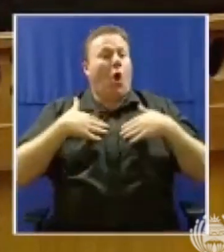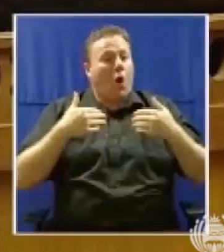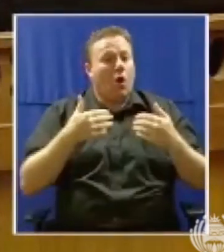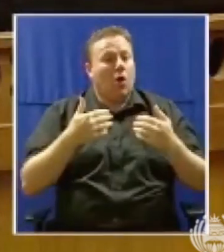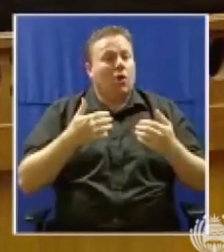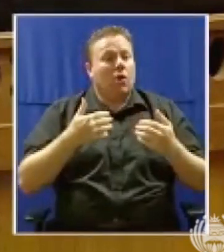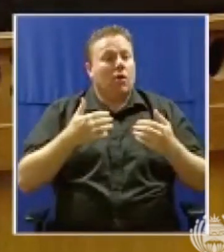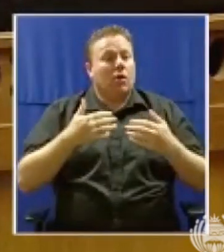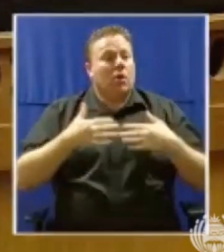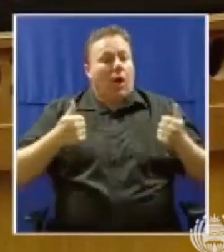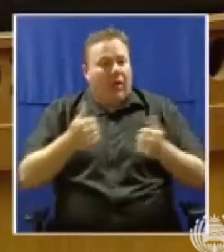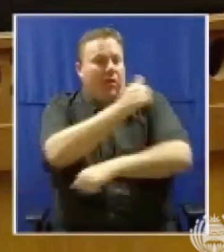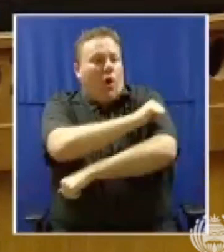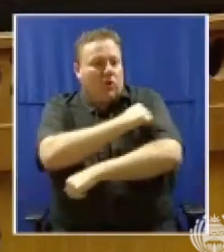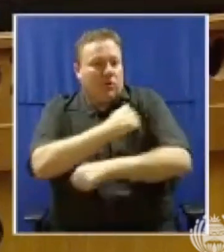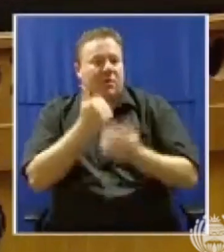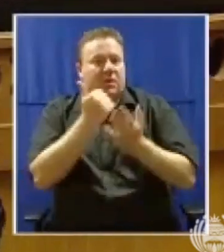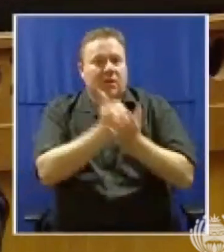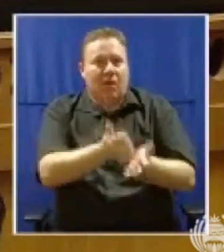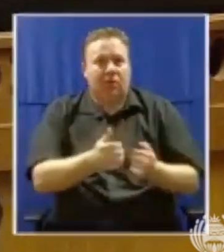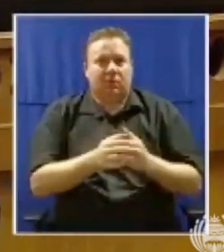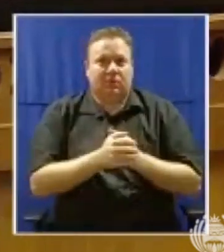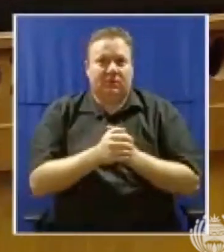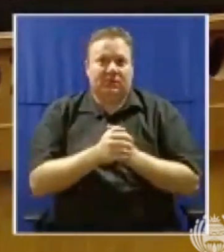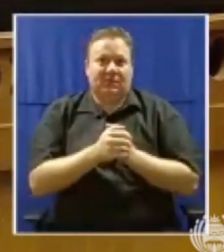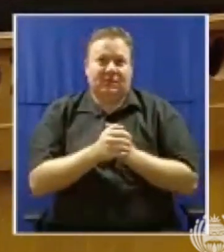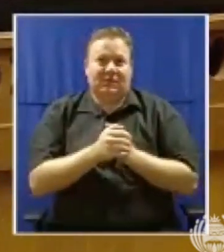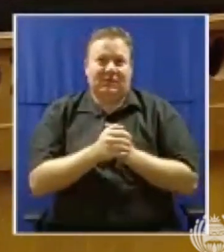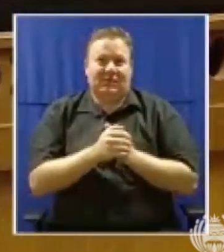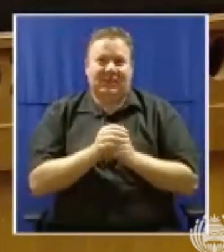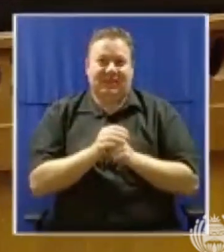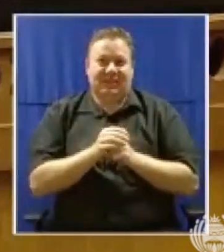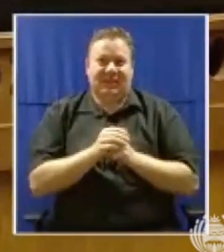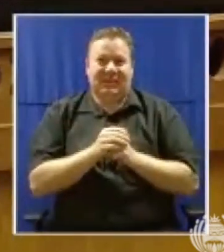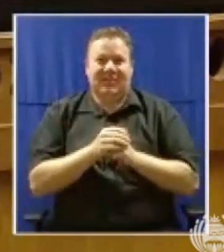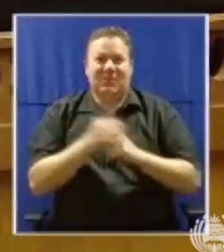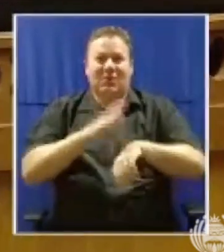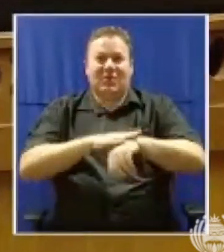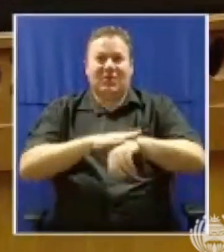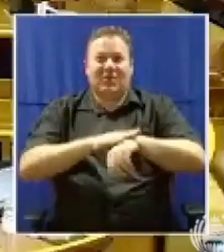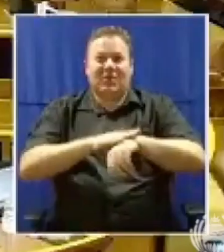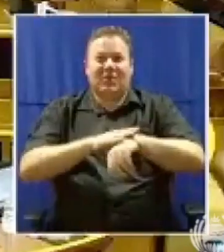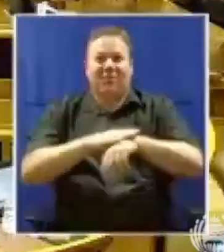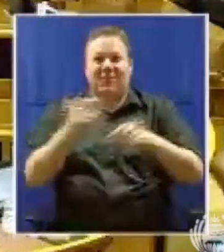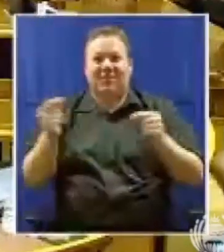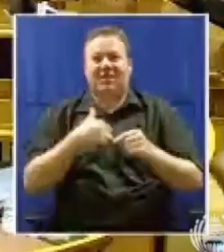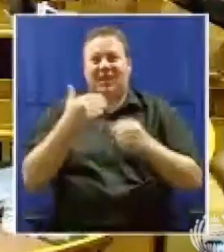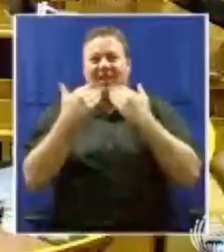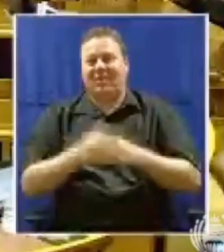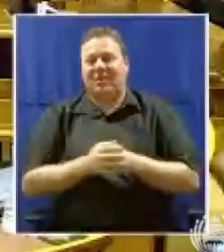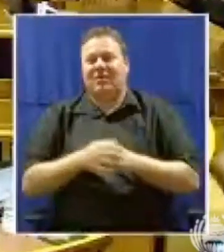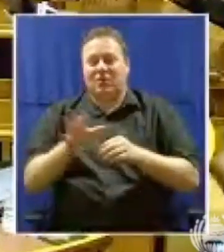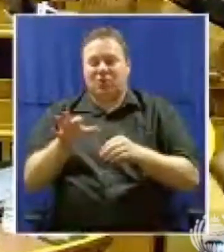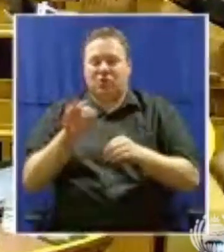If you dither any longer... is up. All right. Thank you very much. Choose the people of South Africa over SAA.